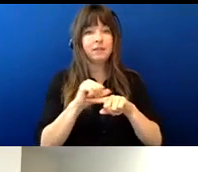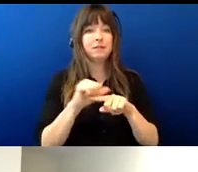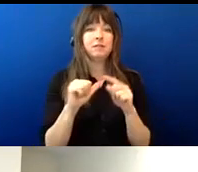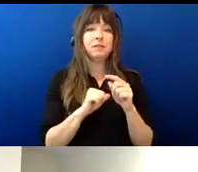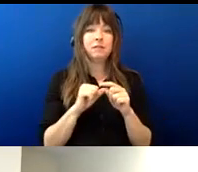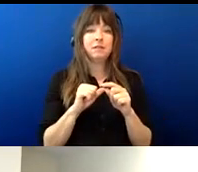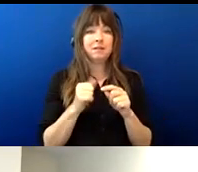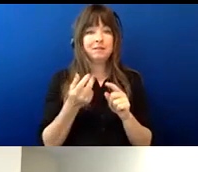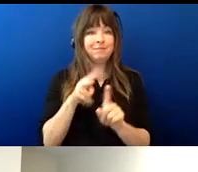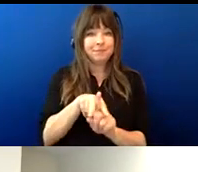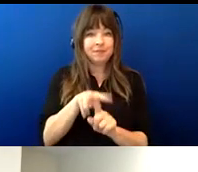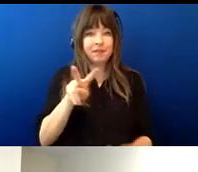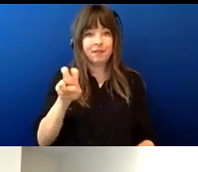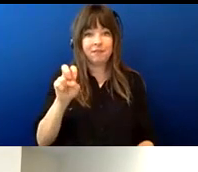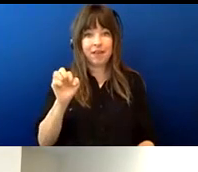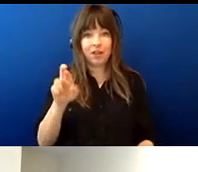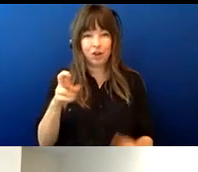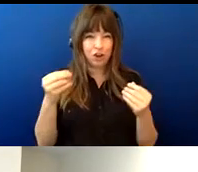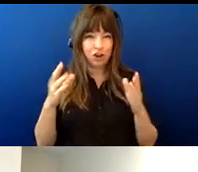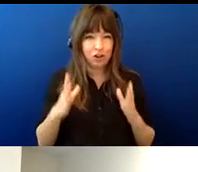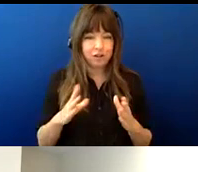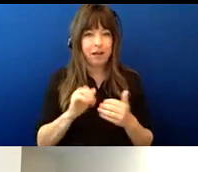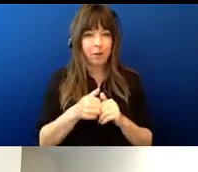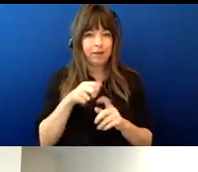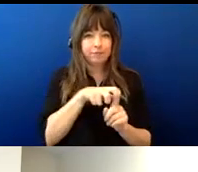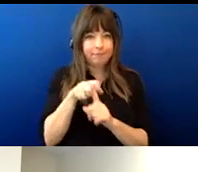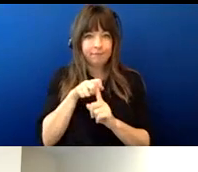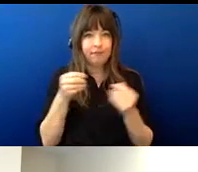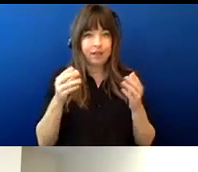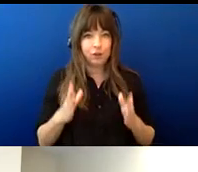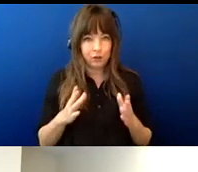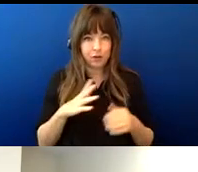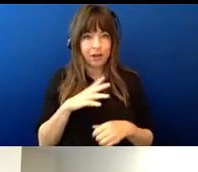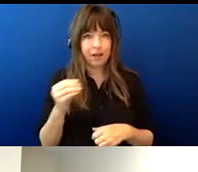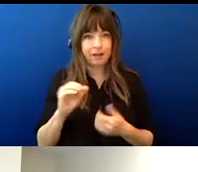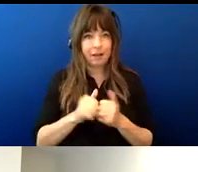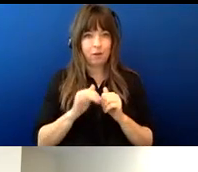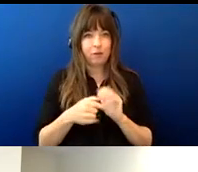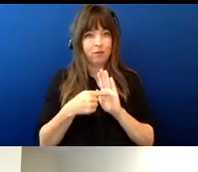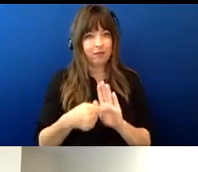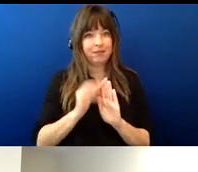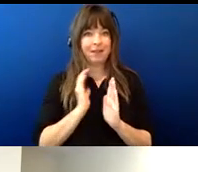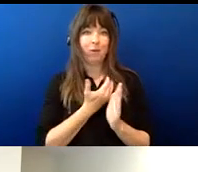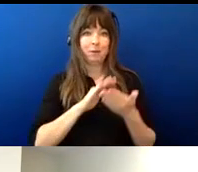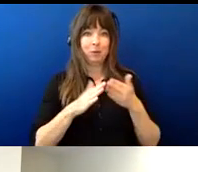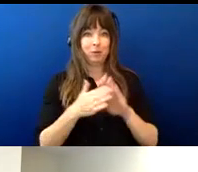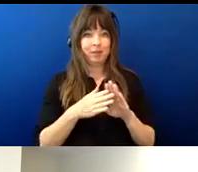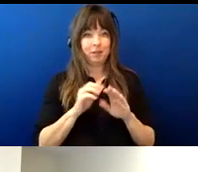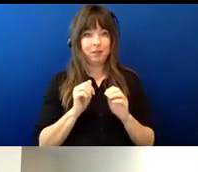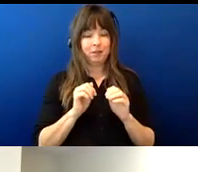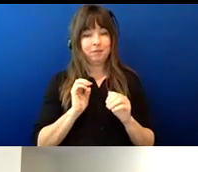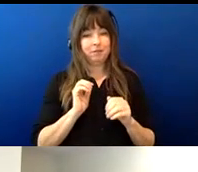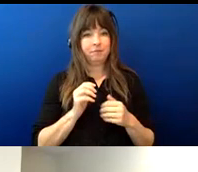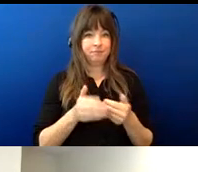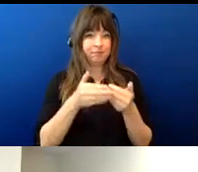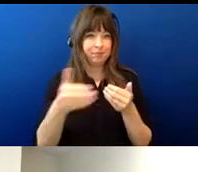what we need in terms of the reflection of our community uh in the services that we bring forward as well uh so i wanted to share that